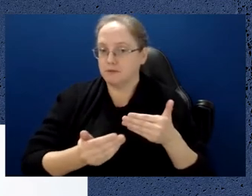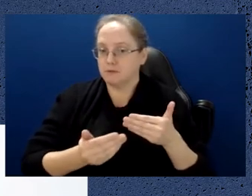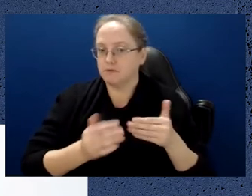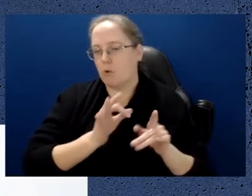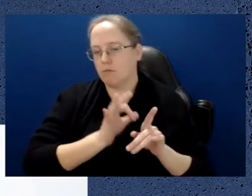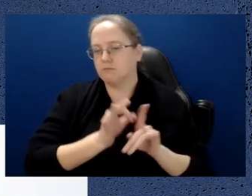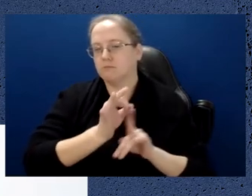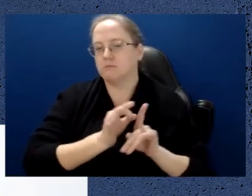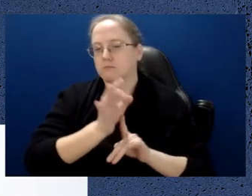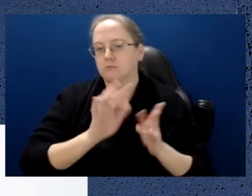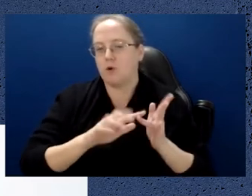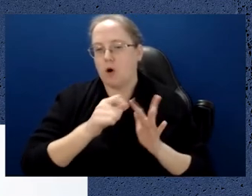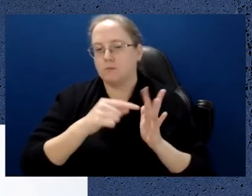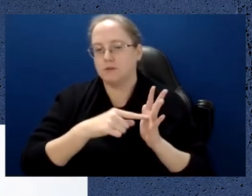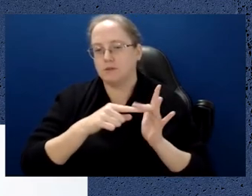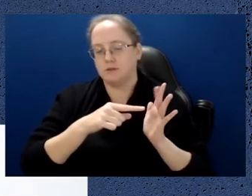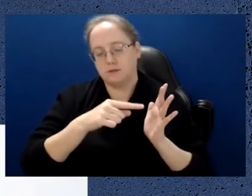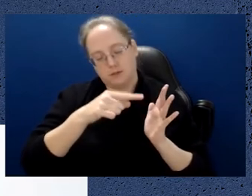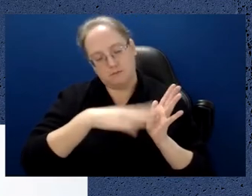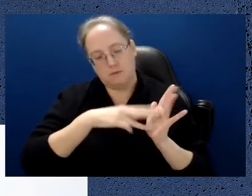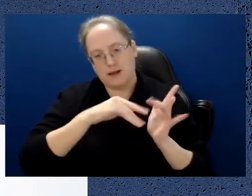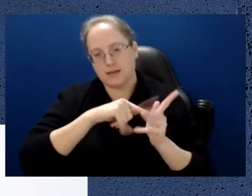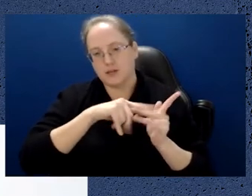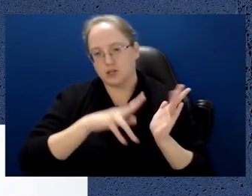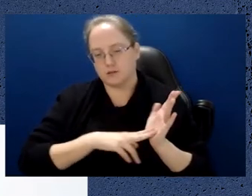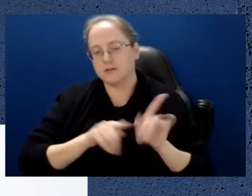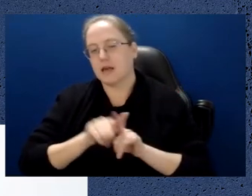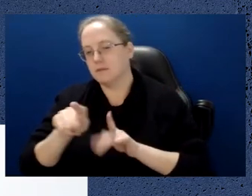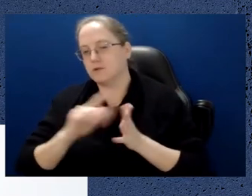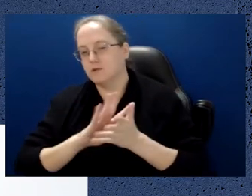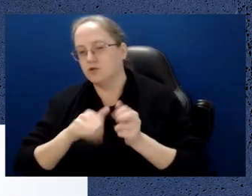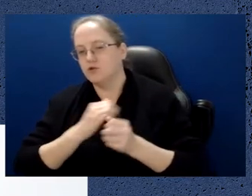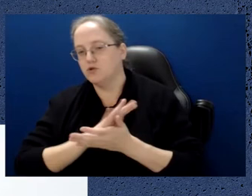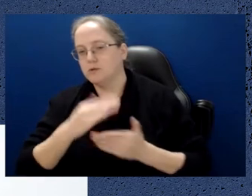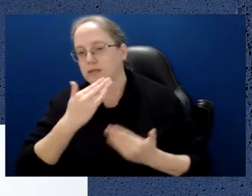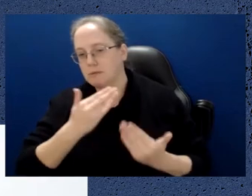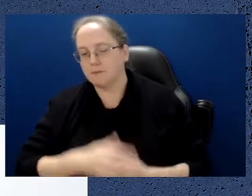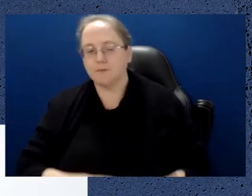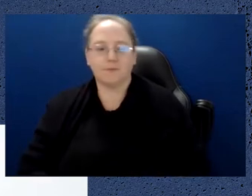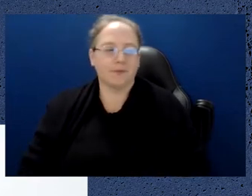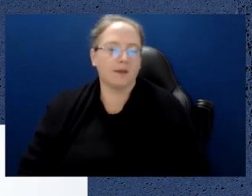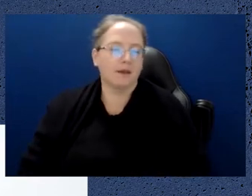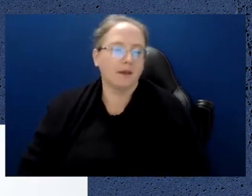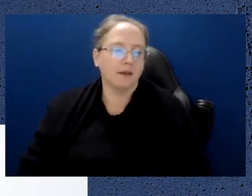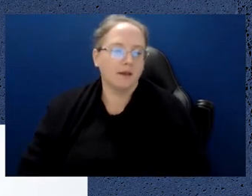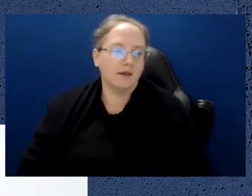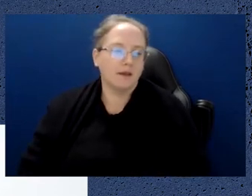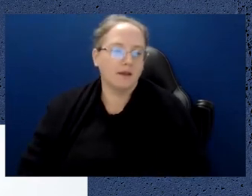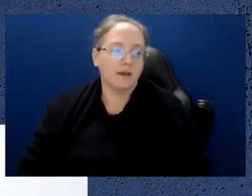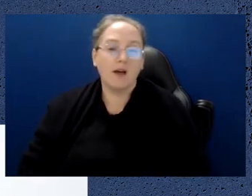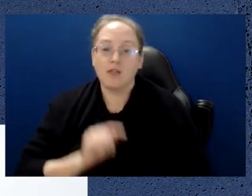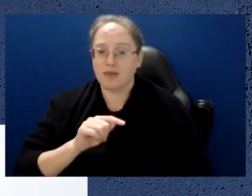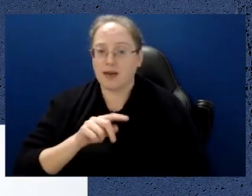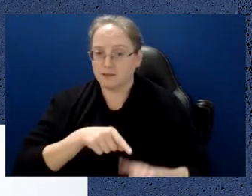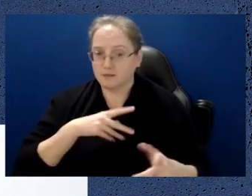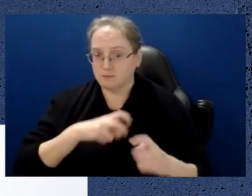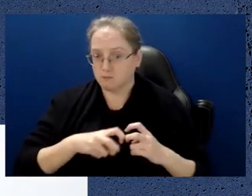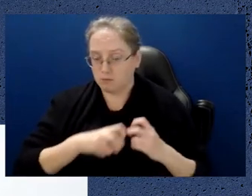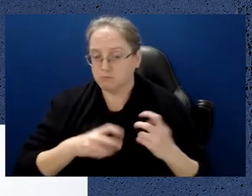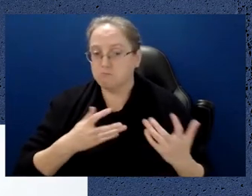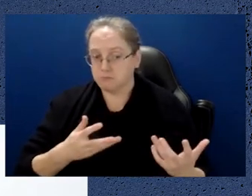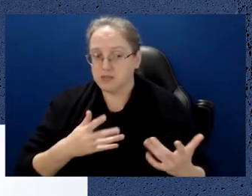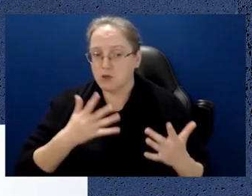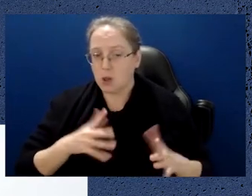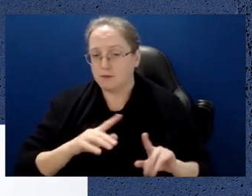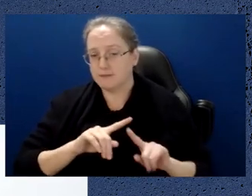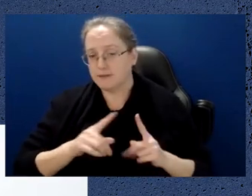mentioned this one as well. But the techniques that we use, we adapt to that particular problem. But